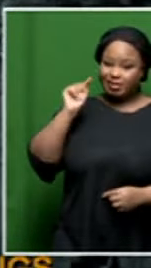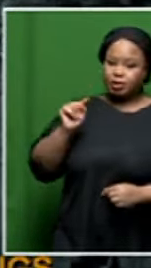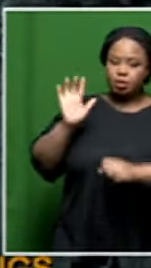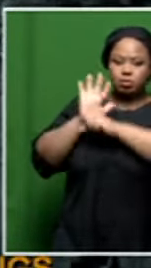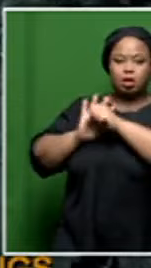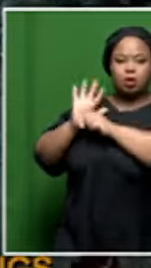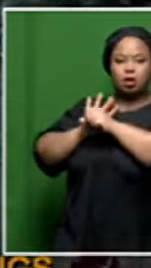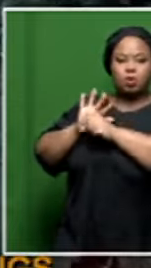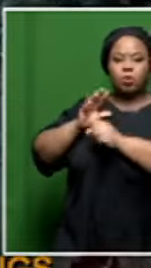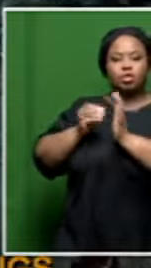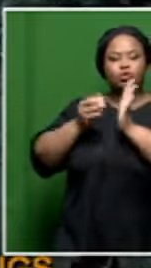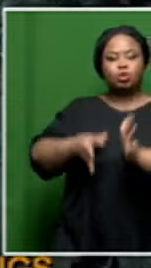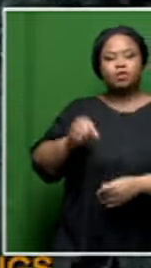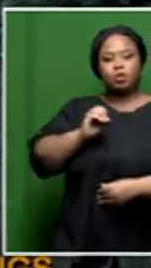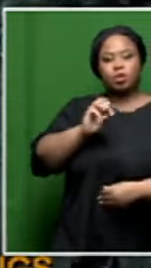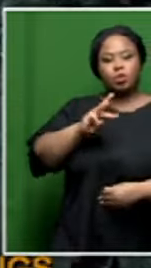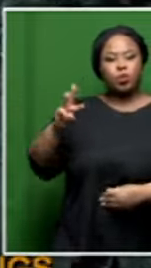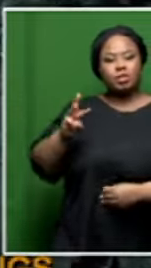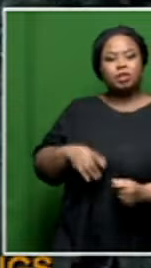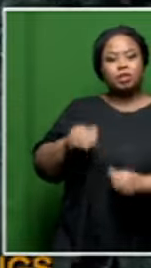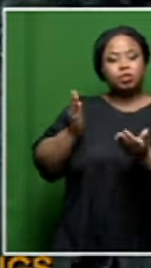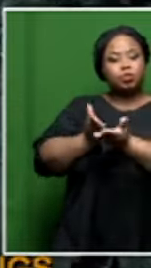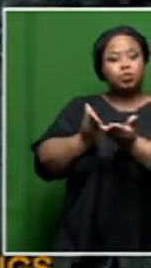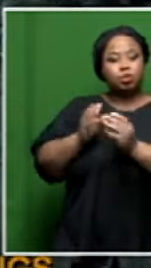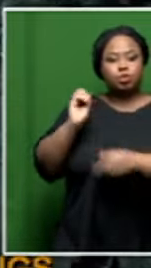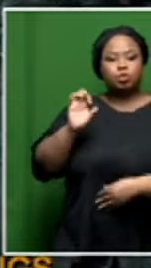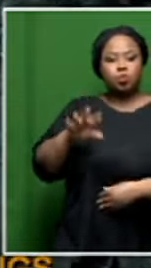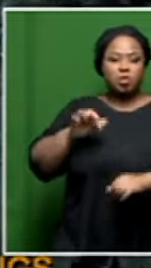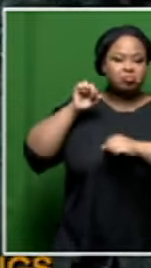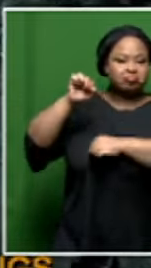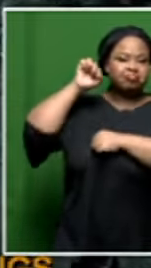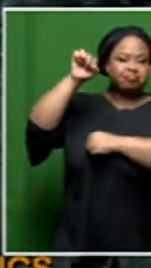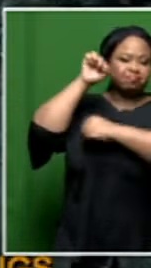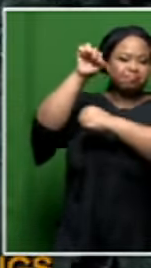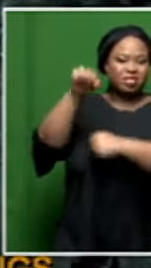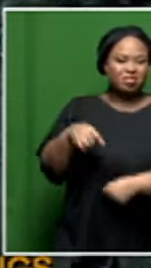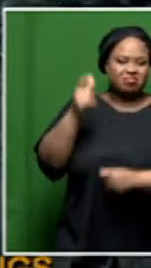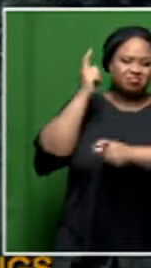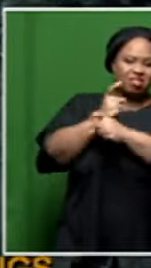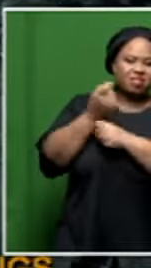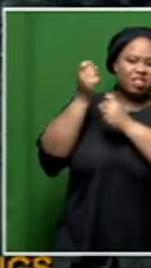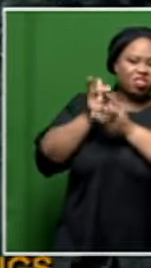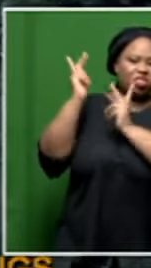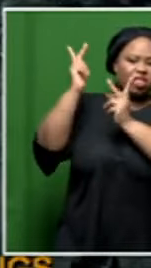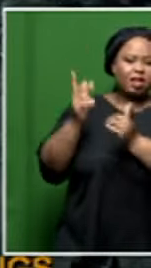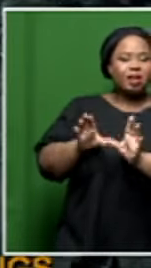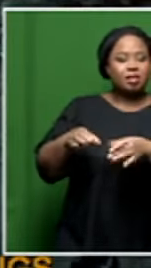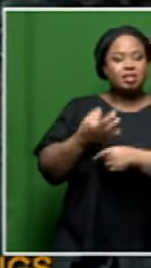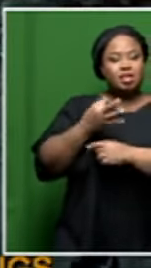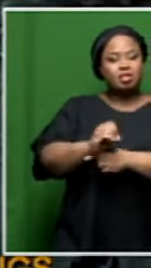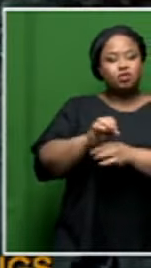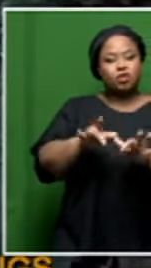background that students from Orlando West Junior School in Soweto went on strike and boycotted classes on the 30th of April in